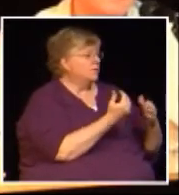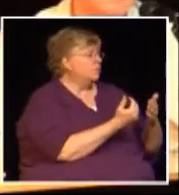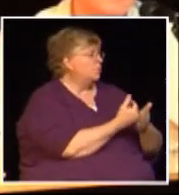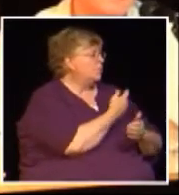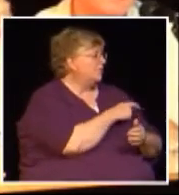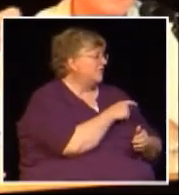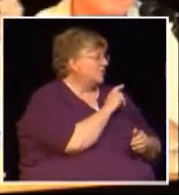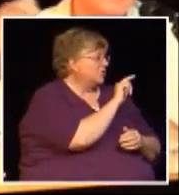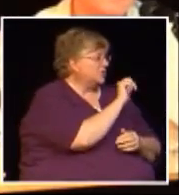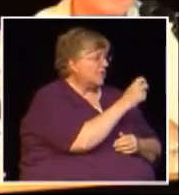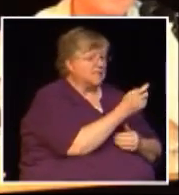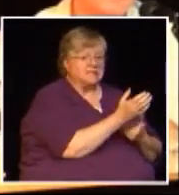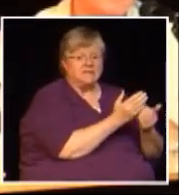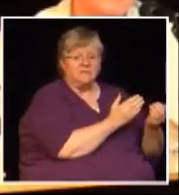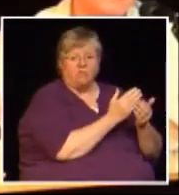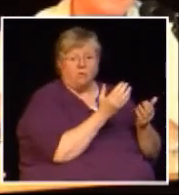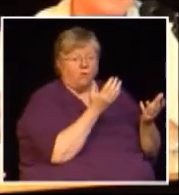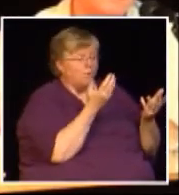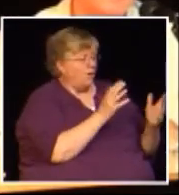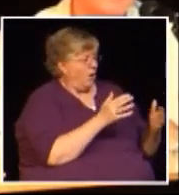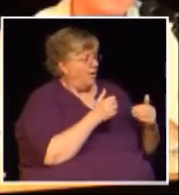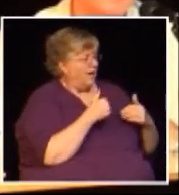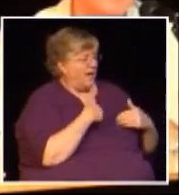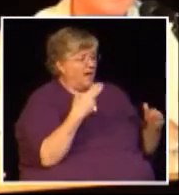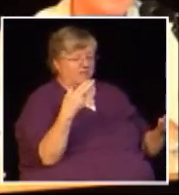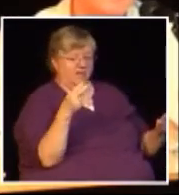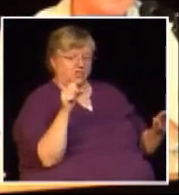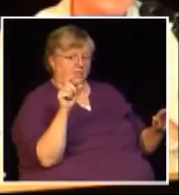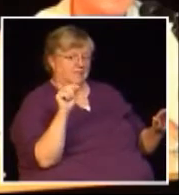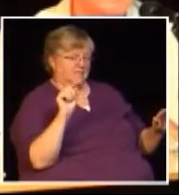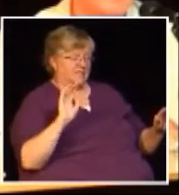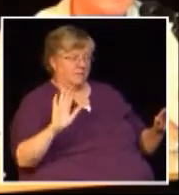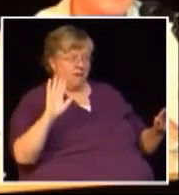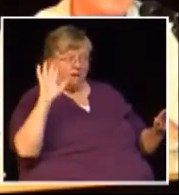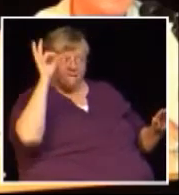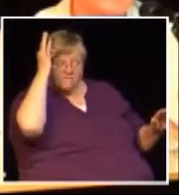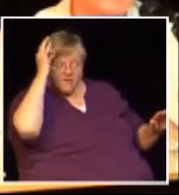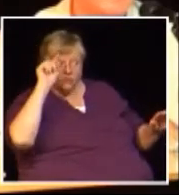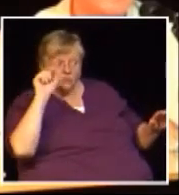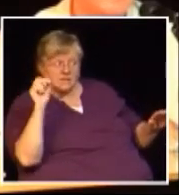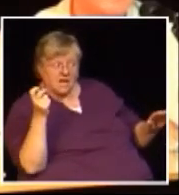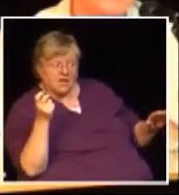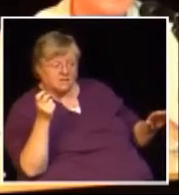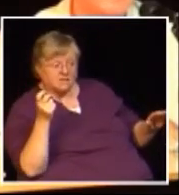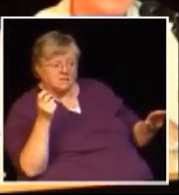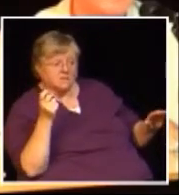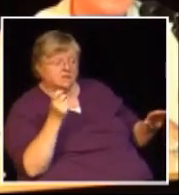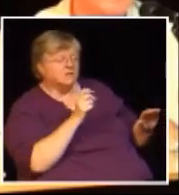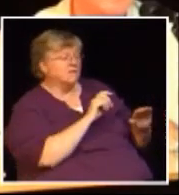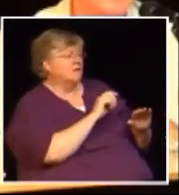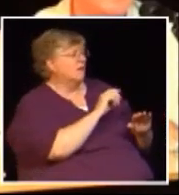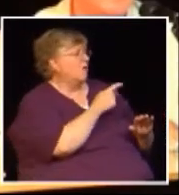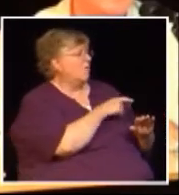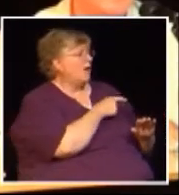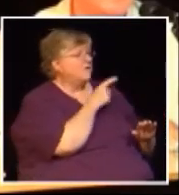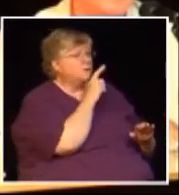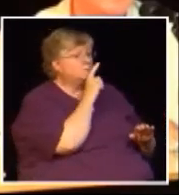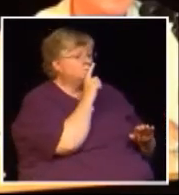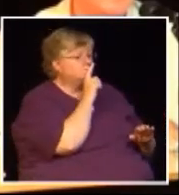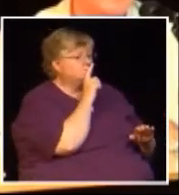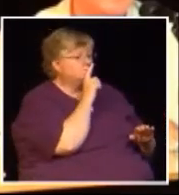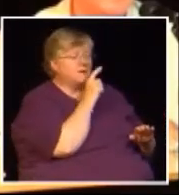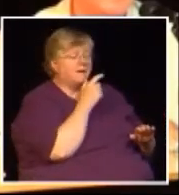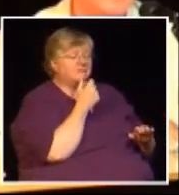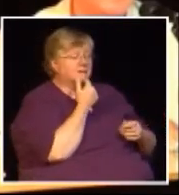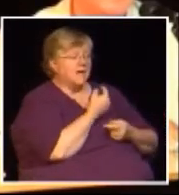institute a new provincial tax even though we already have the HST as a federal tax yeah they